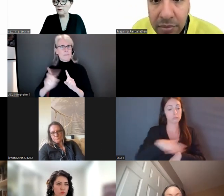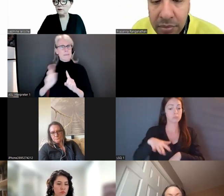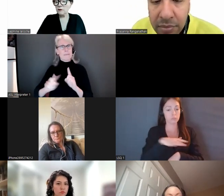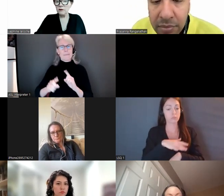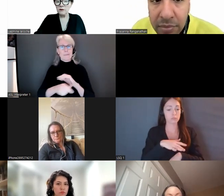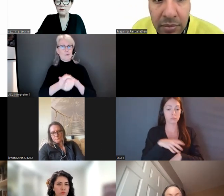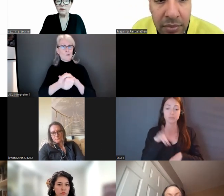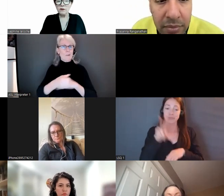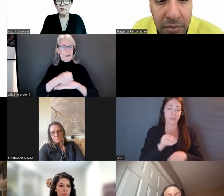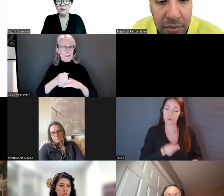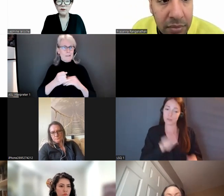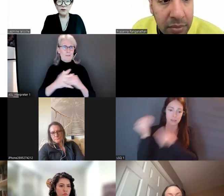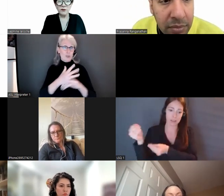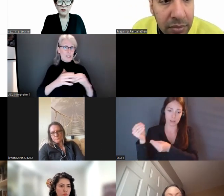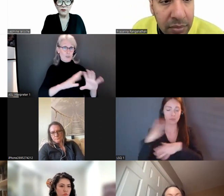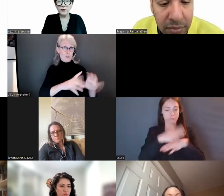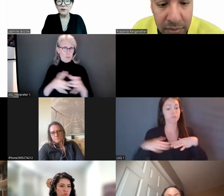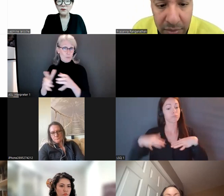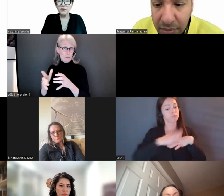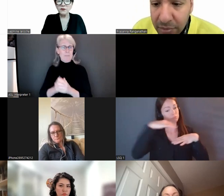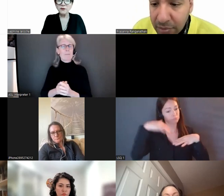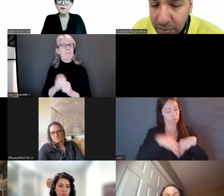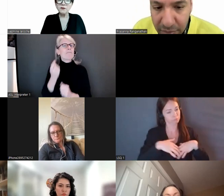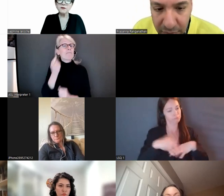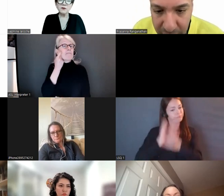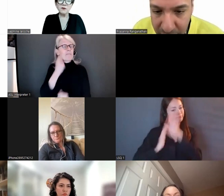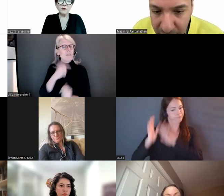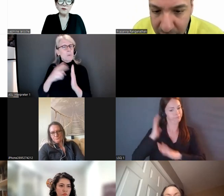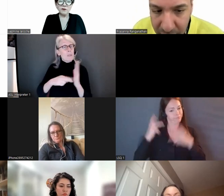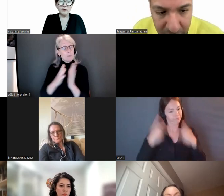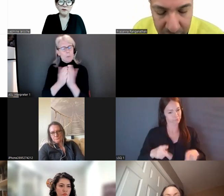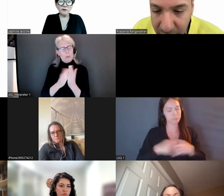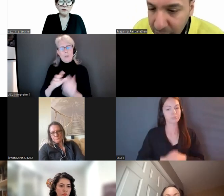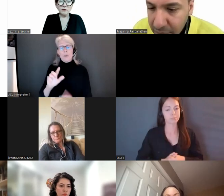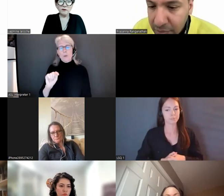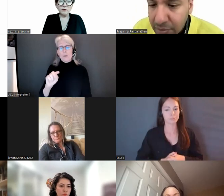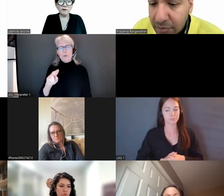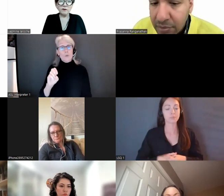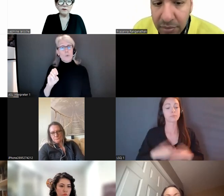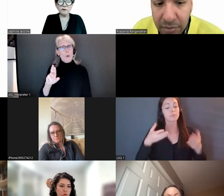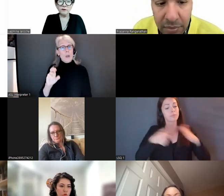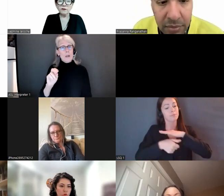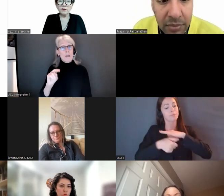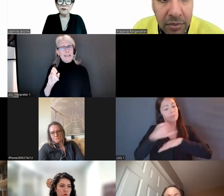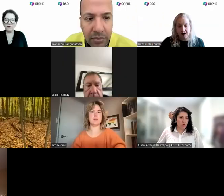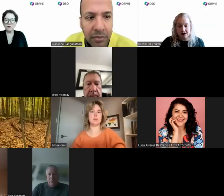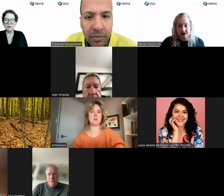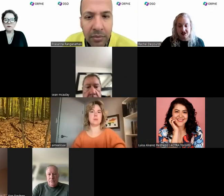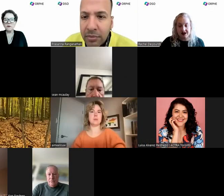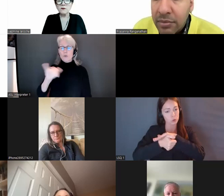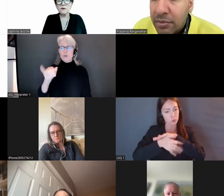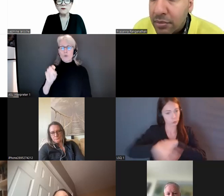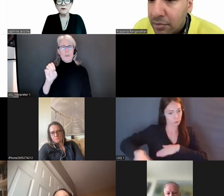Island. Recently, I've been reading the book, True Reconciliation by Jodi Wilson-Raybould, and I wanted to